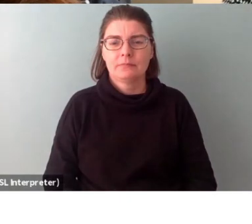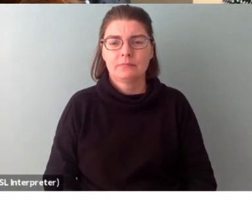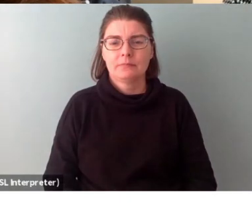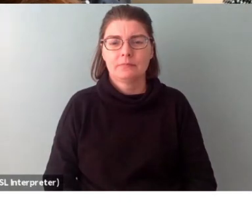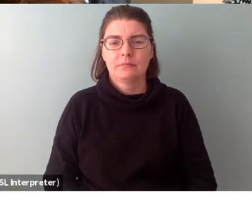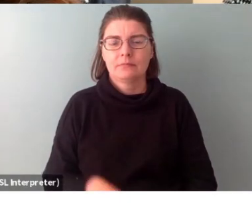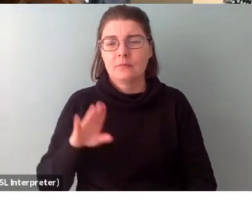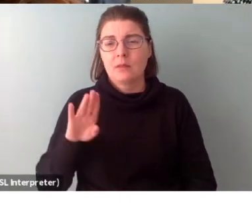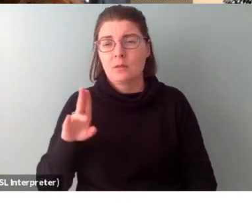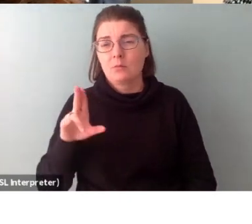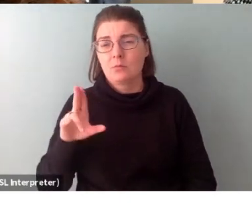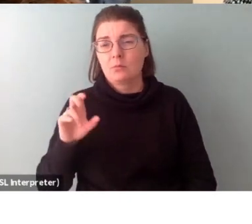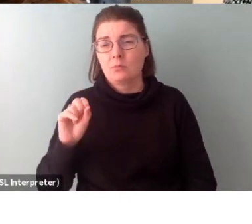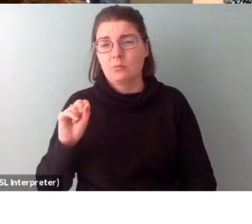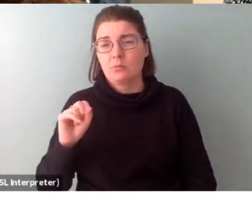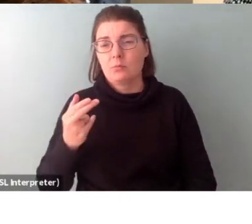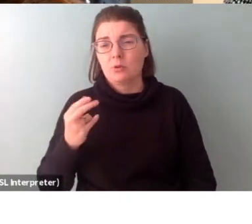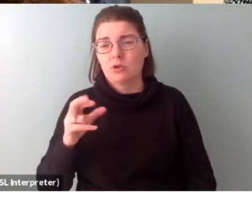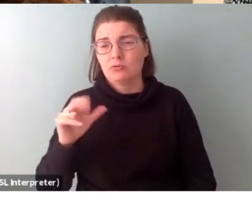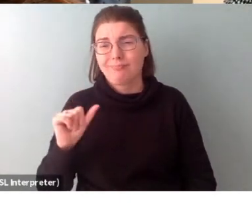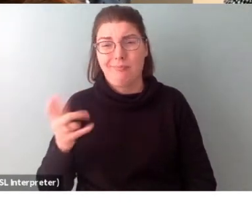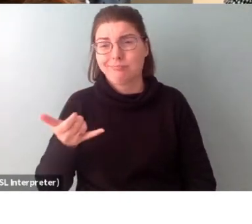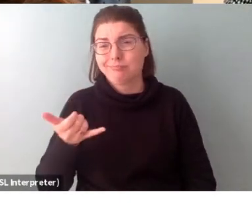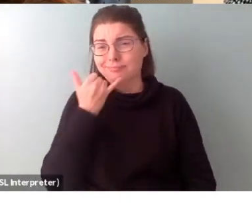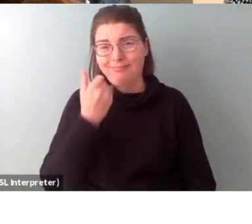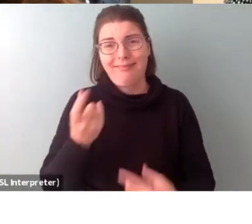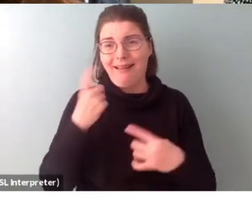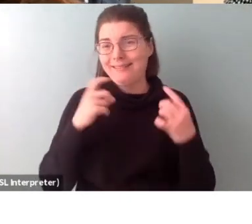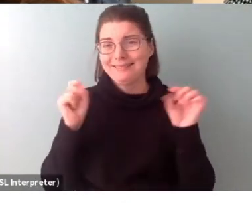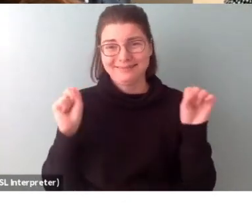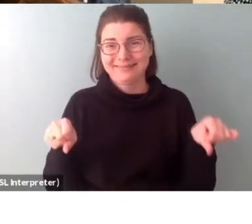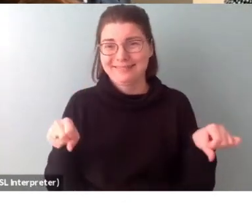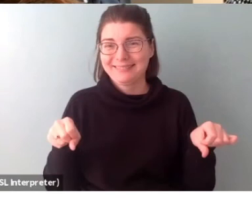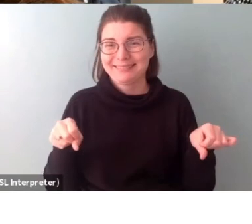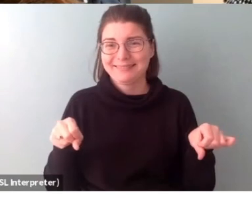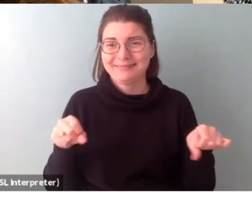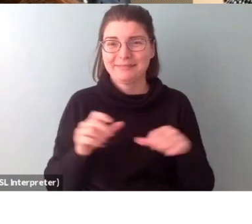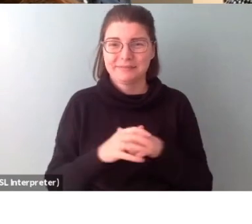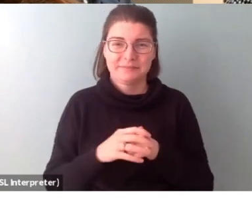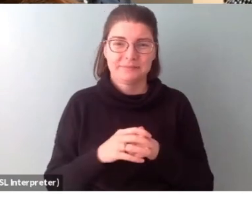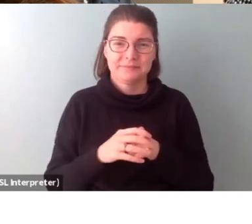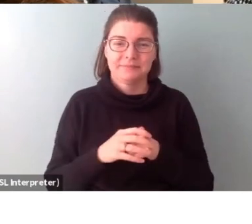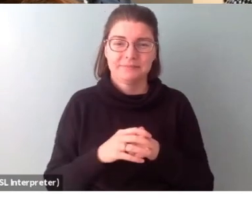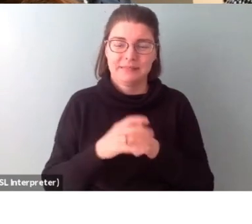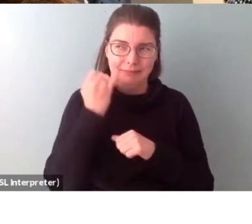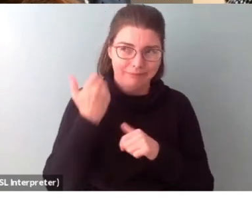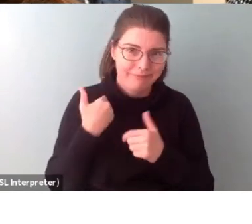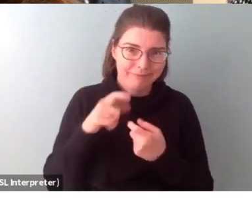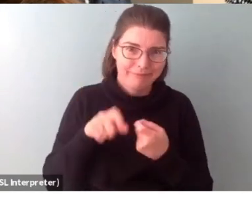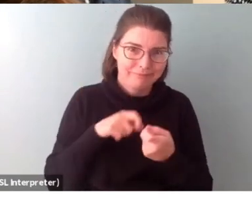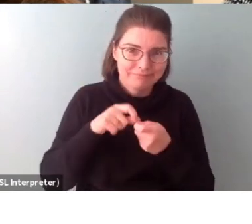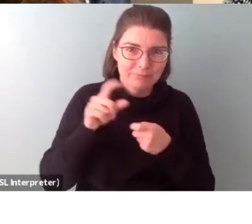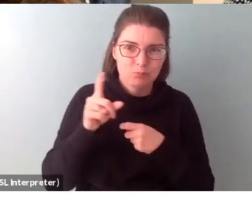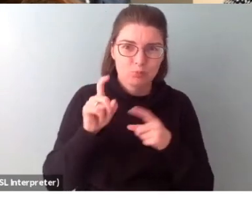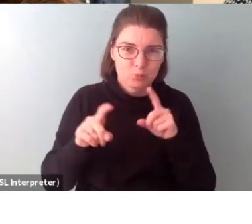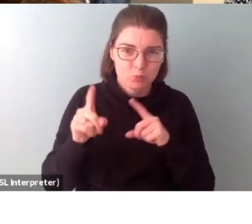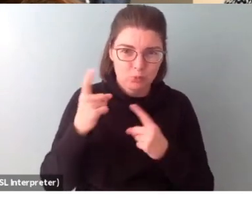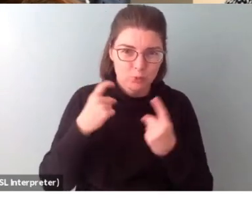So I think you can always call and ask us, you know, your, you know, specific questions that you have.